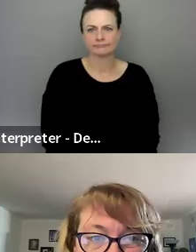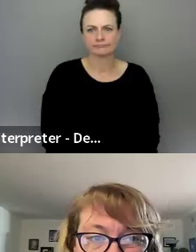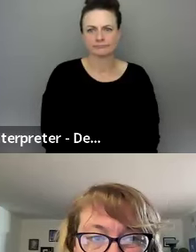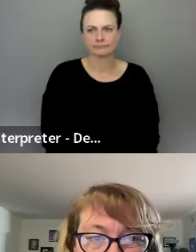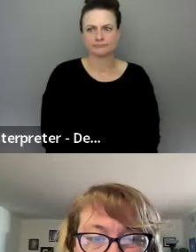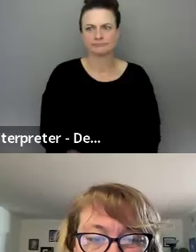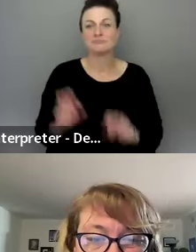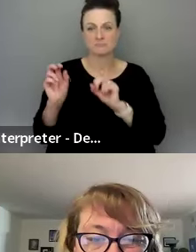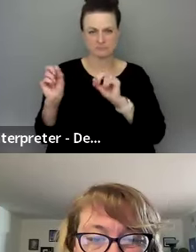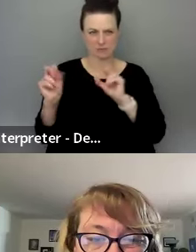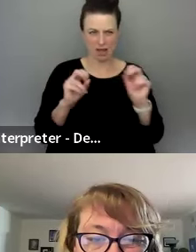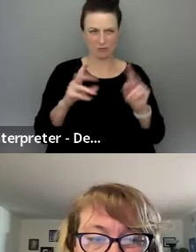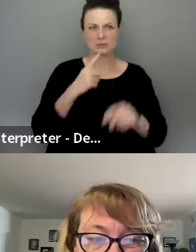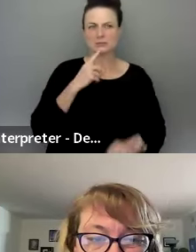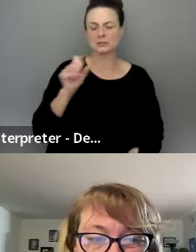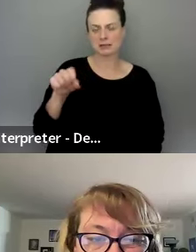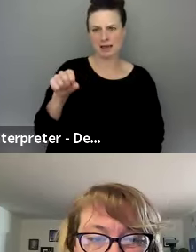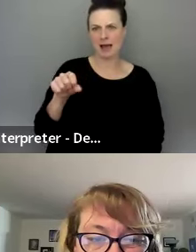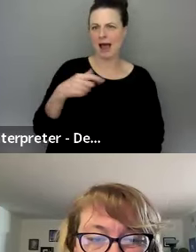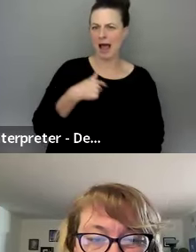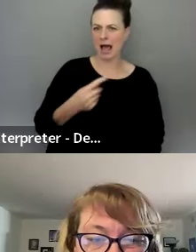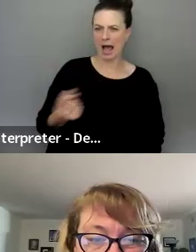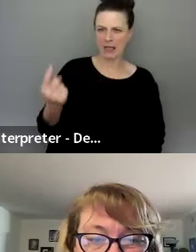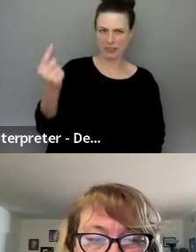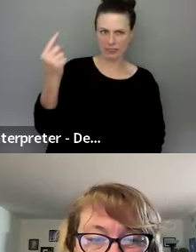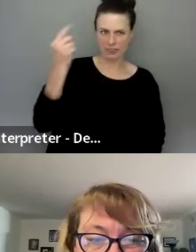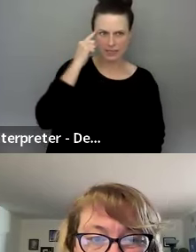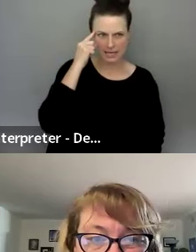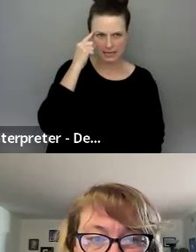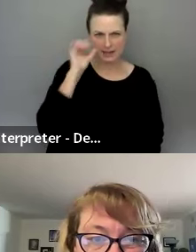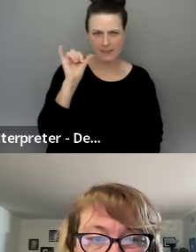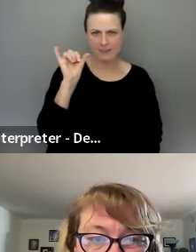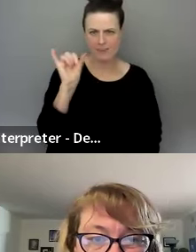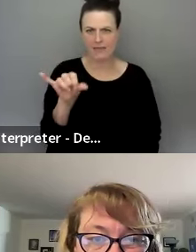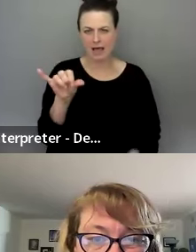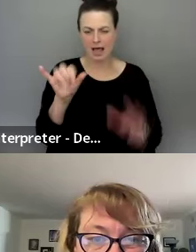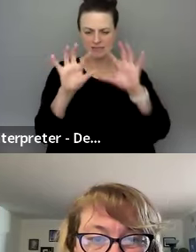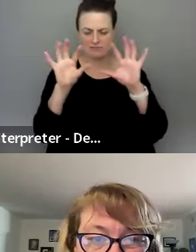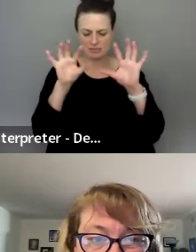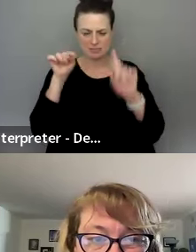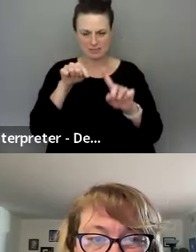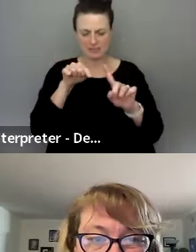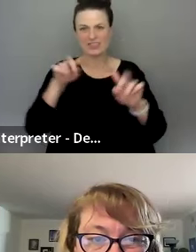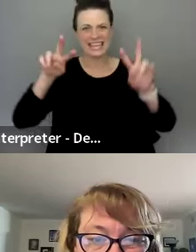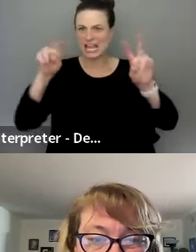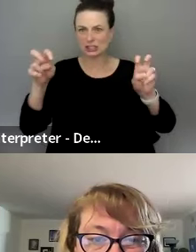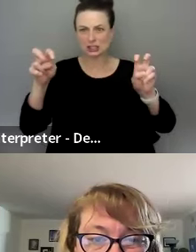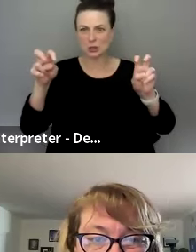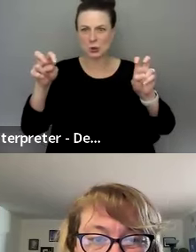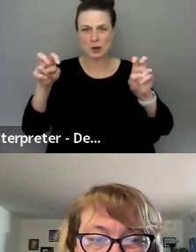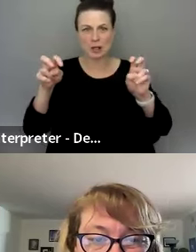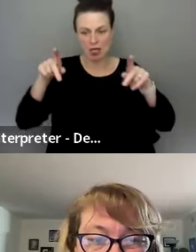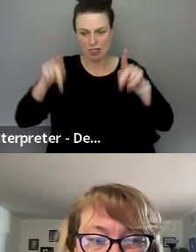Yeah. Like, uh, I think that, um, the whole issue was that the reviewer